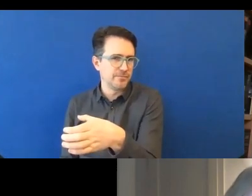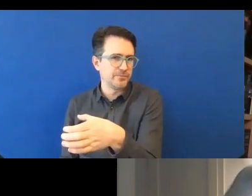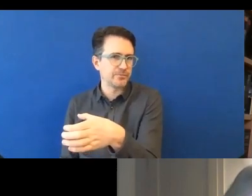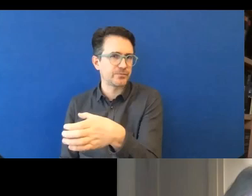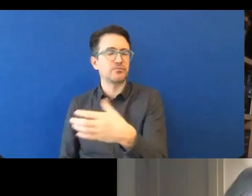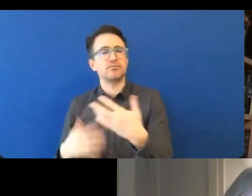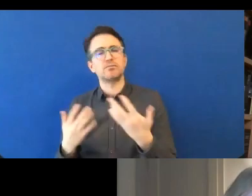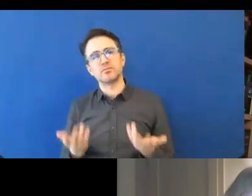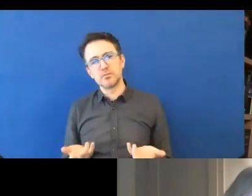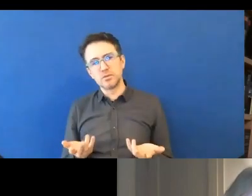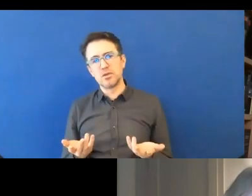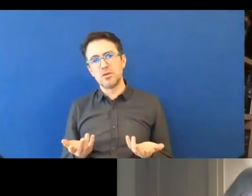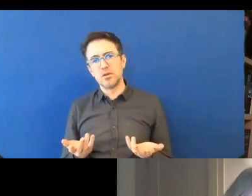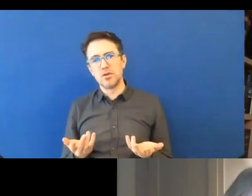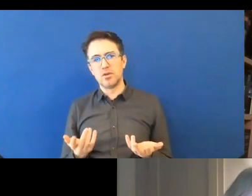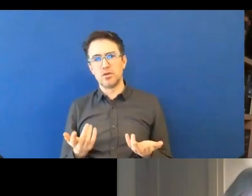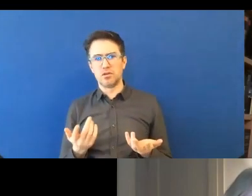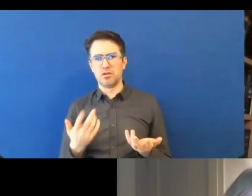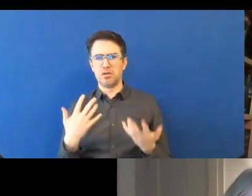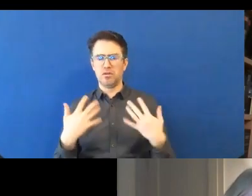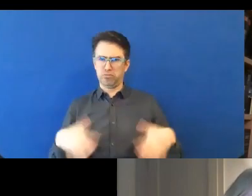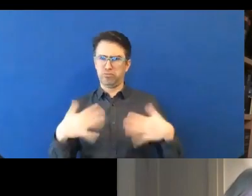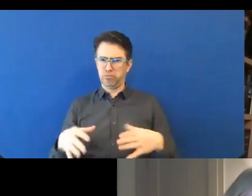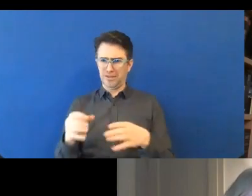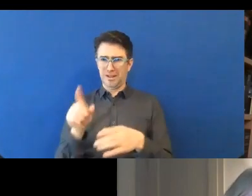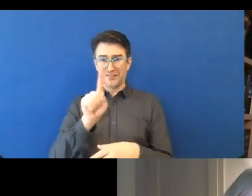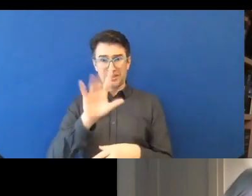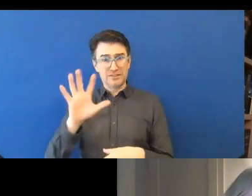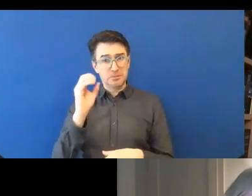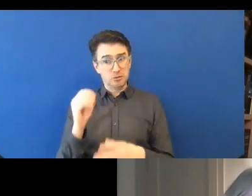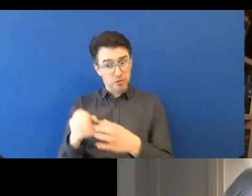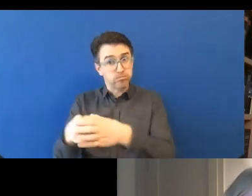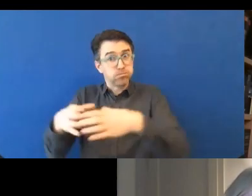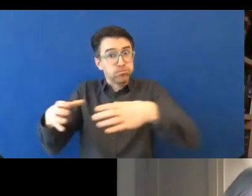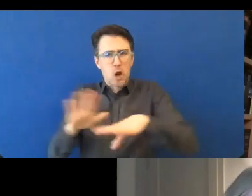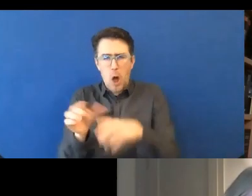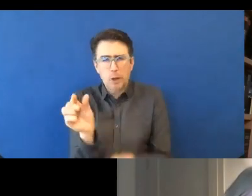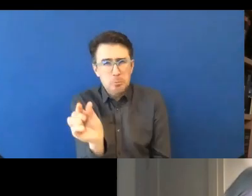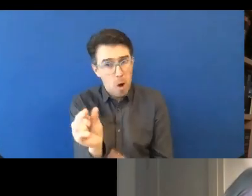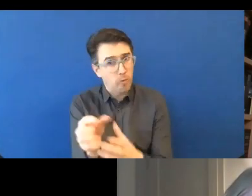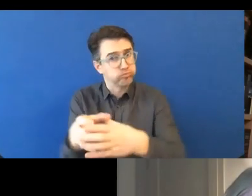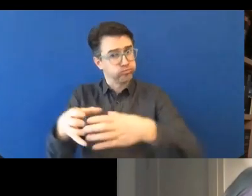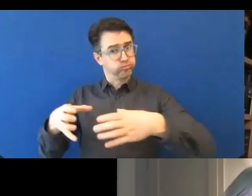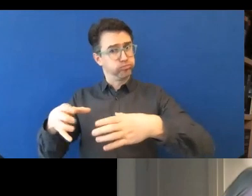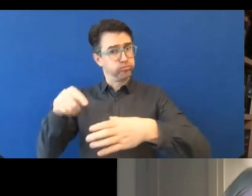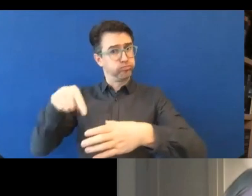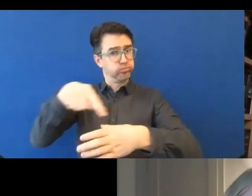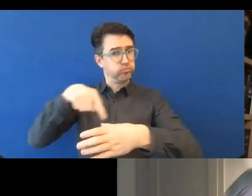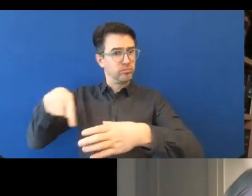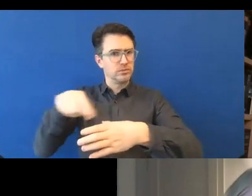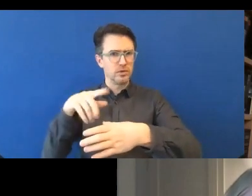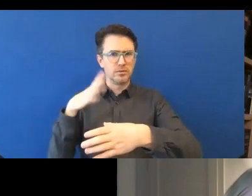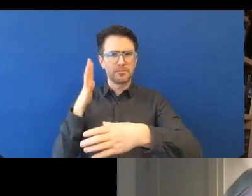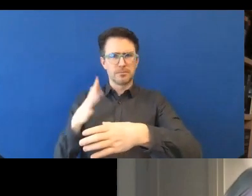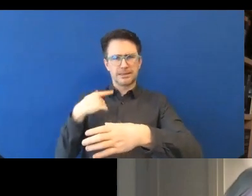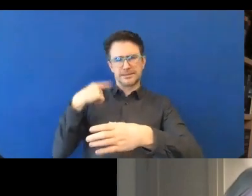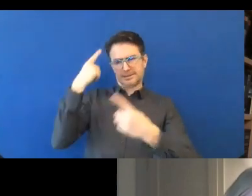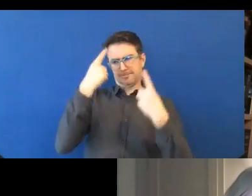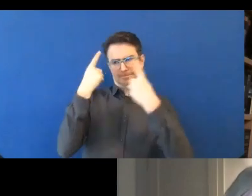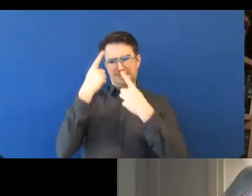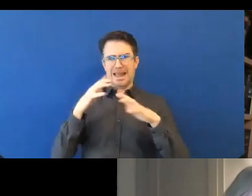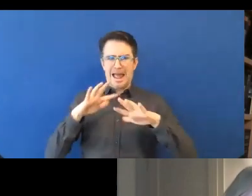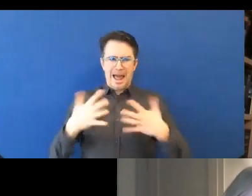and we should avoid having all of our big institutional systems dependent on things that